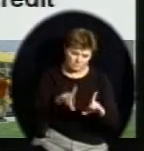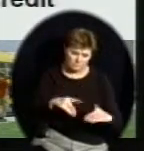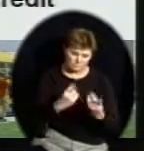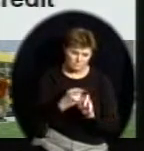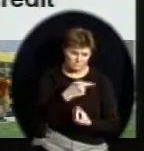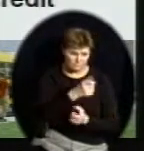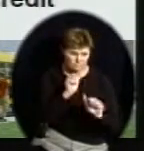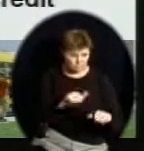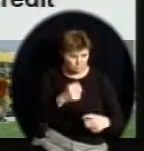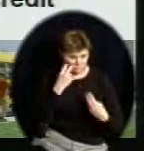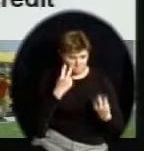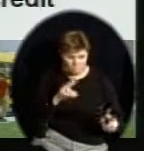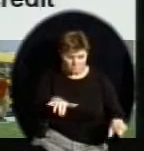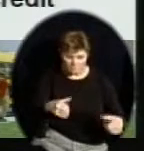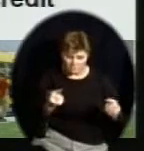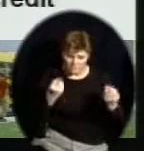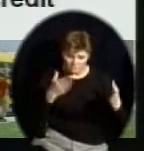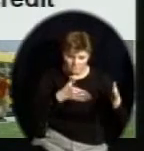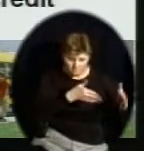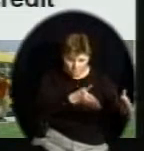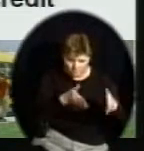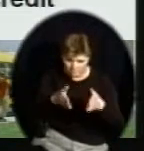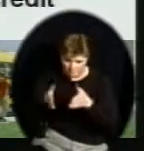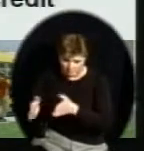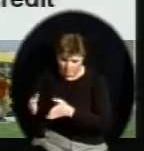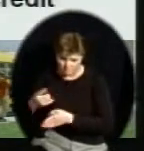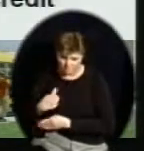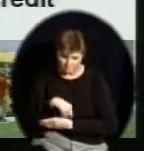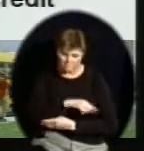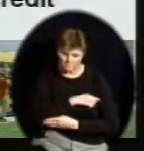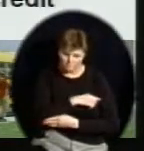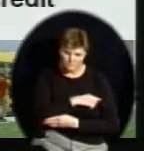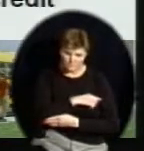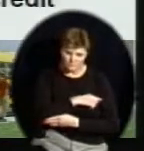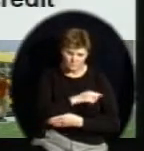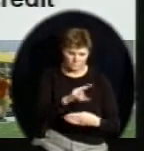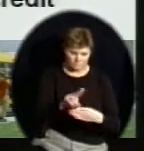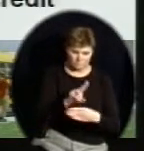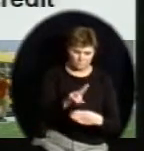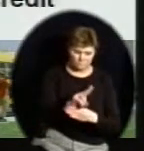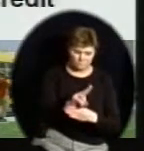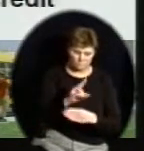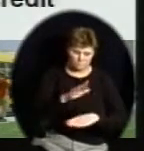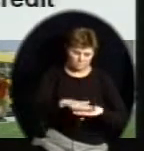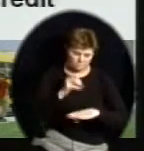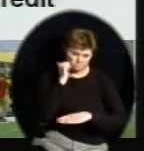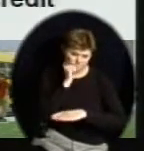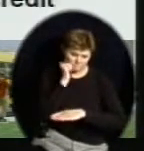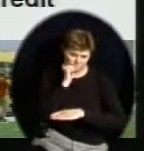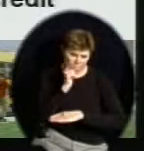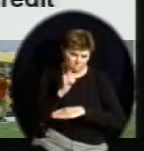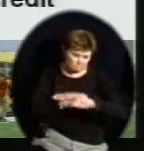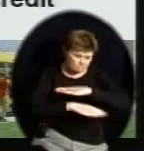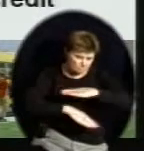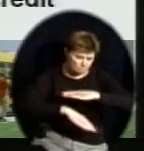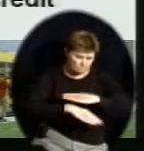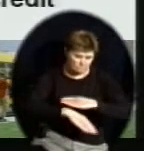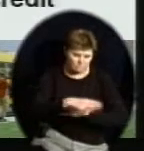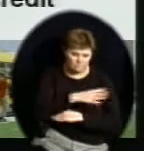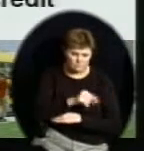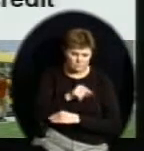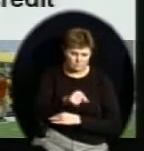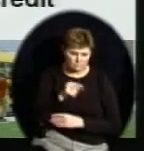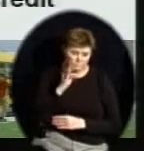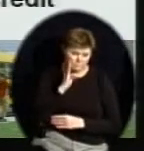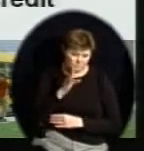provide, both regular routes and special routes. You can see the number of students that we're transporting on a daily basis, and that's quite amazing, and the number